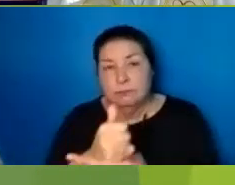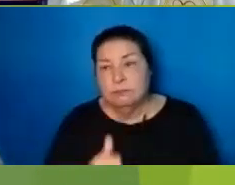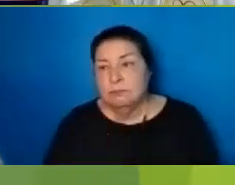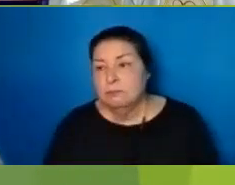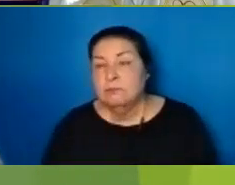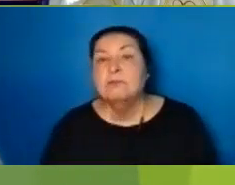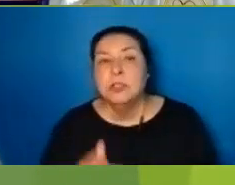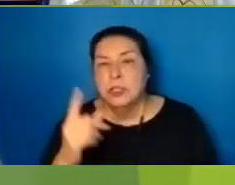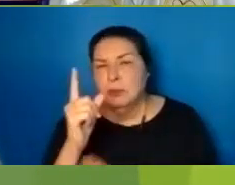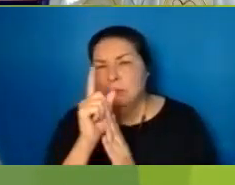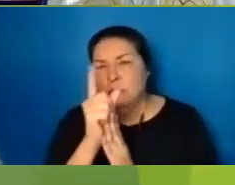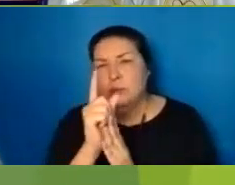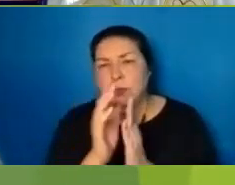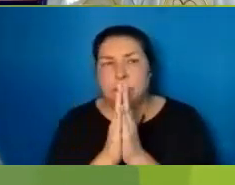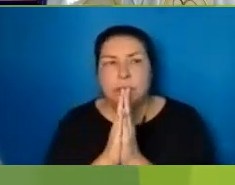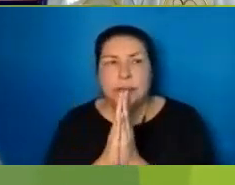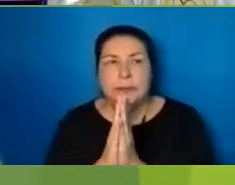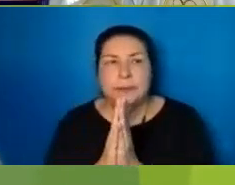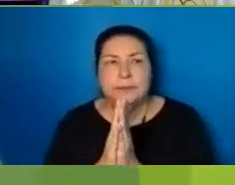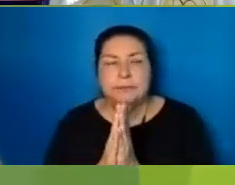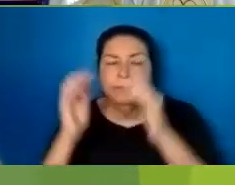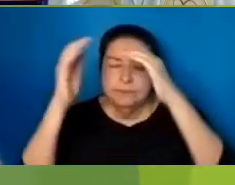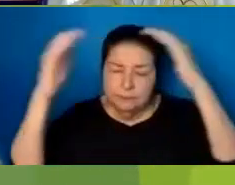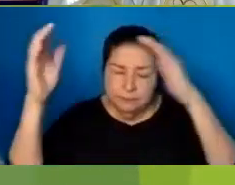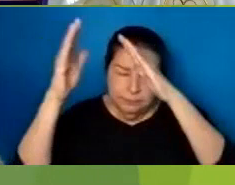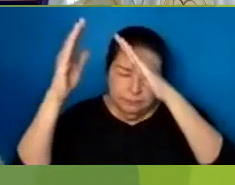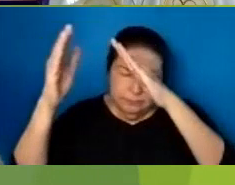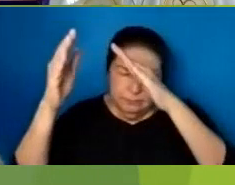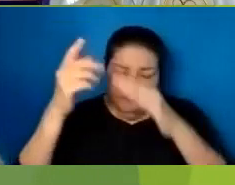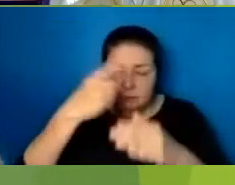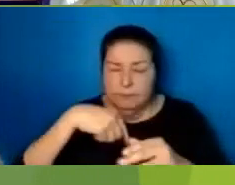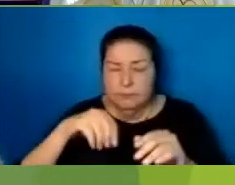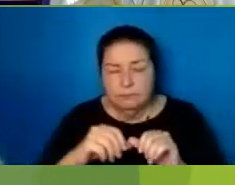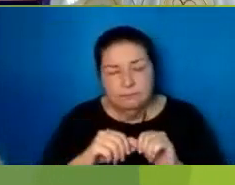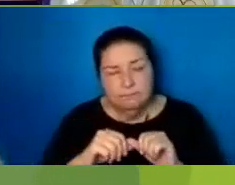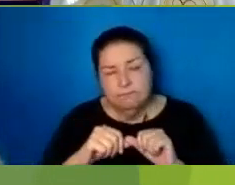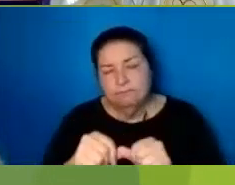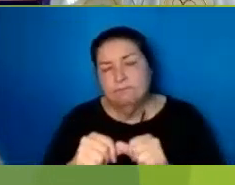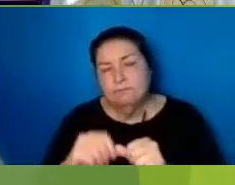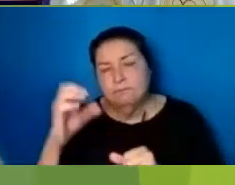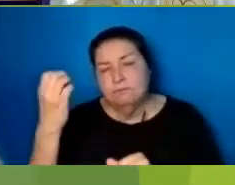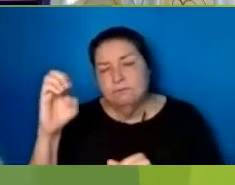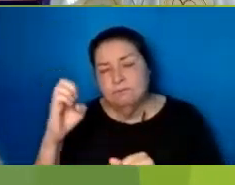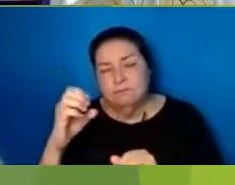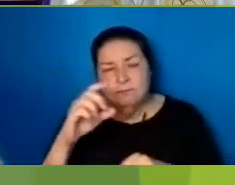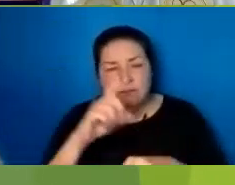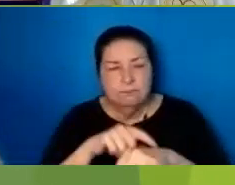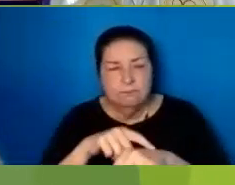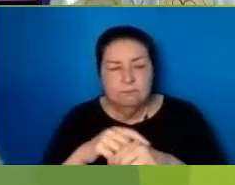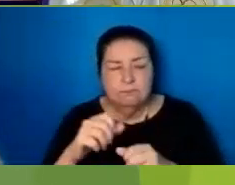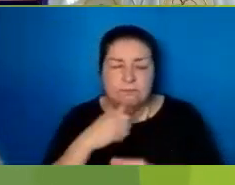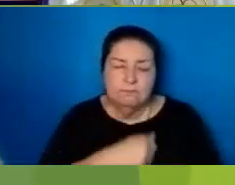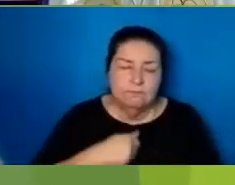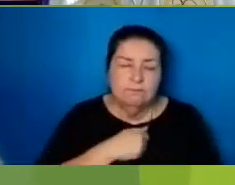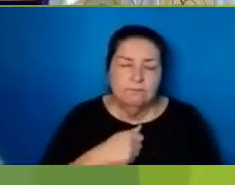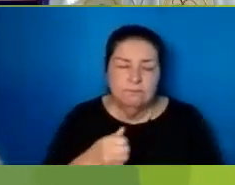Let Us Take A Moment And Pray Heavenly Father As We Move Through This Easter Season Of Repentance And Renewed Devotion